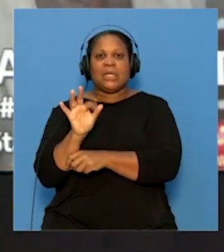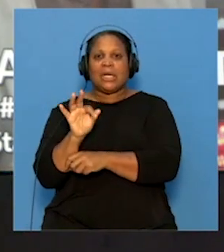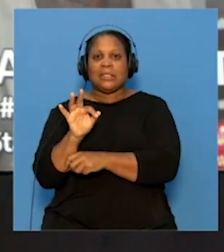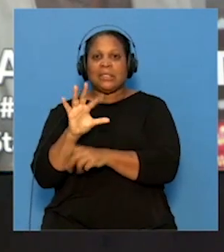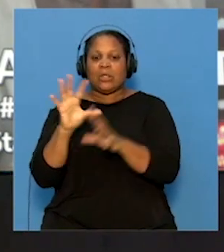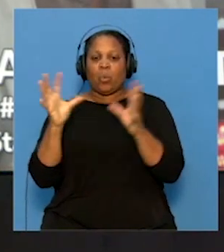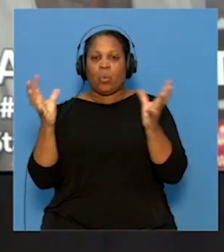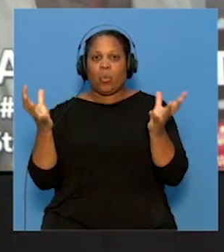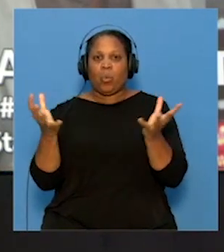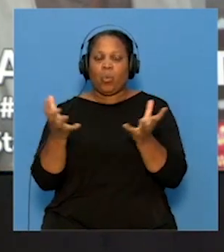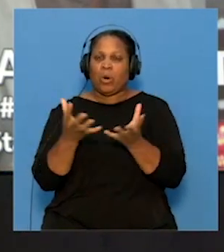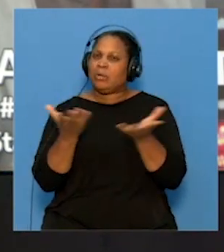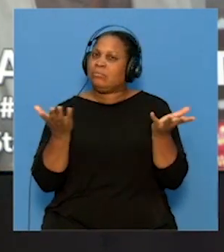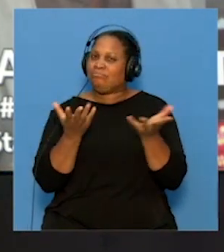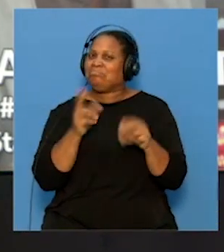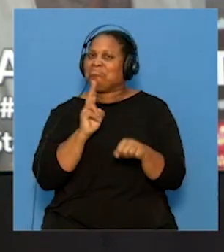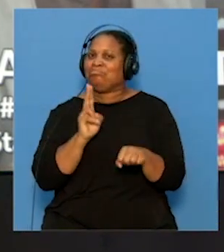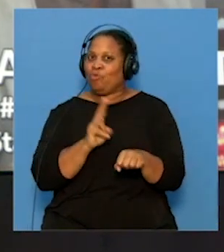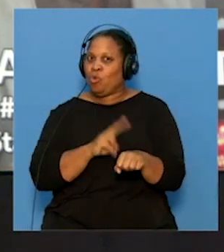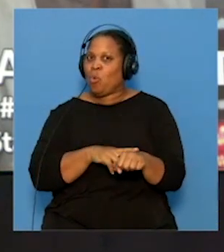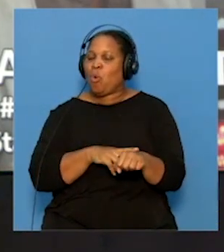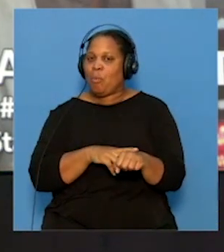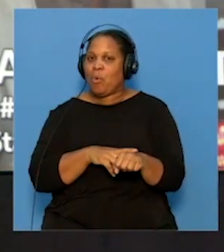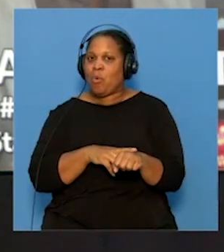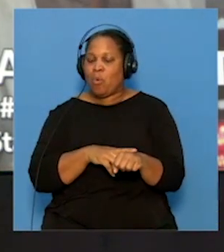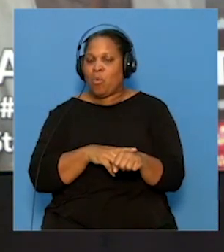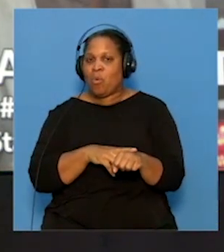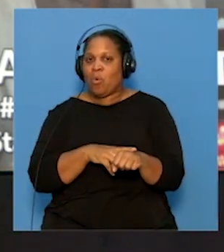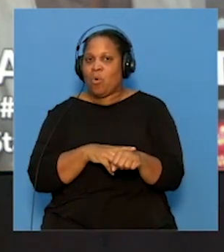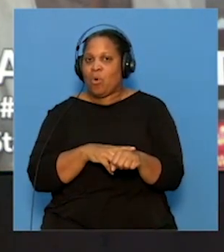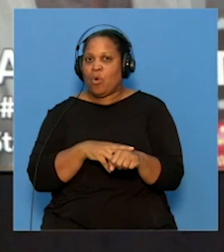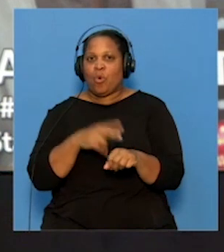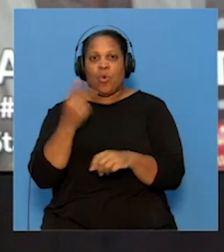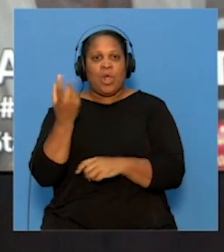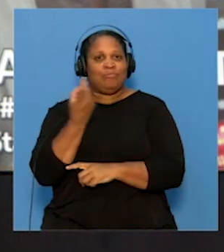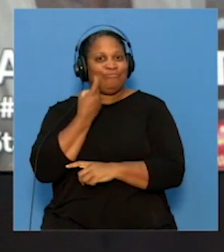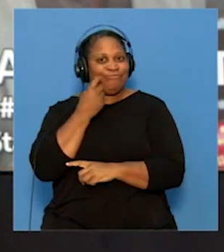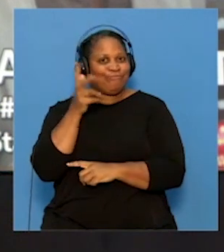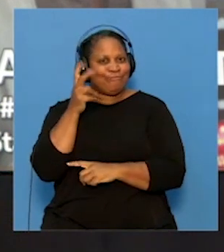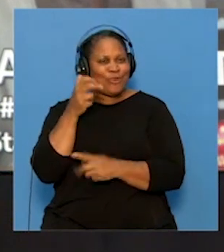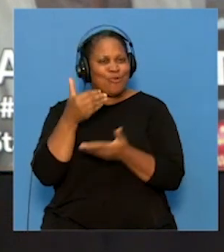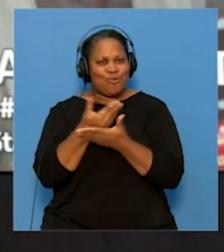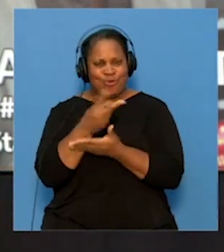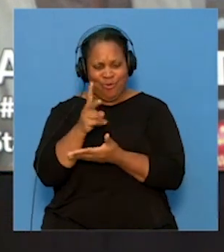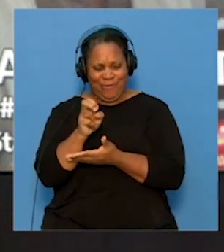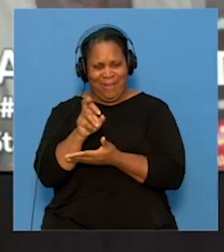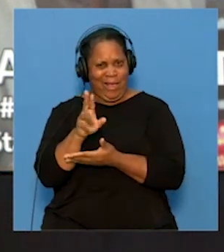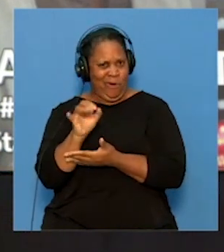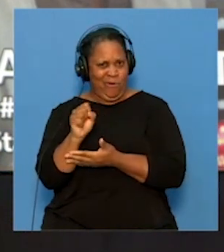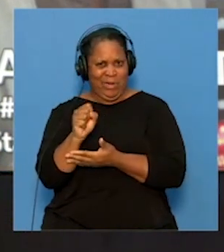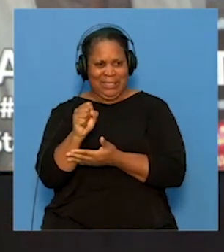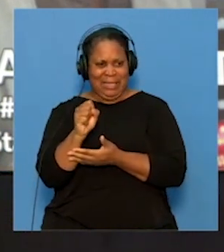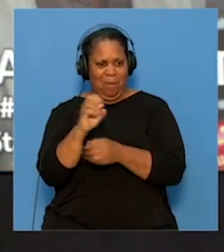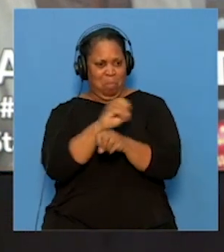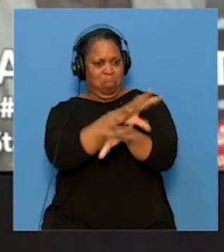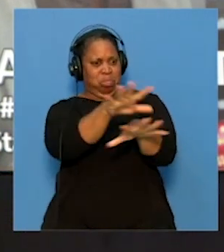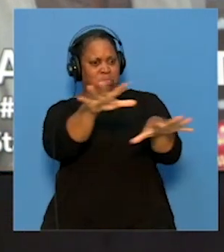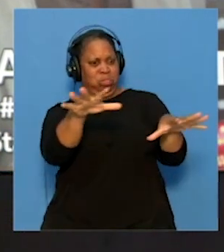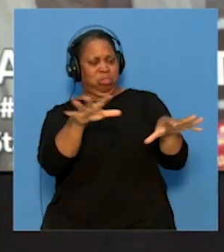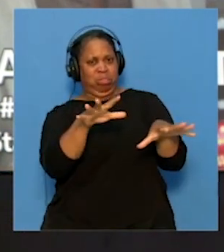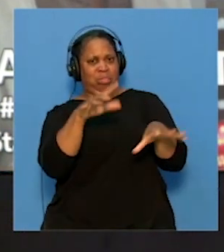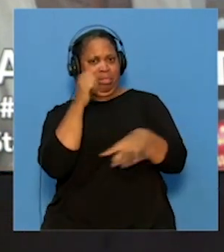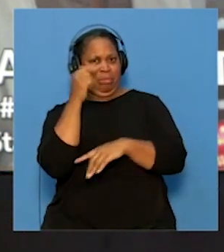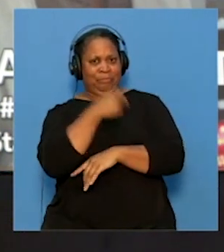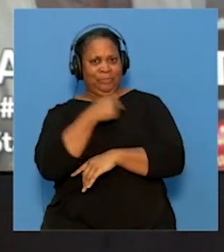the world was what we call normal. And we had only just heard about some new virus that was affecting China. Today,